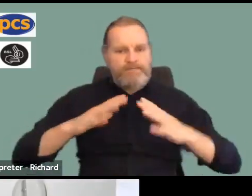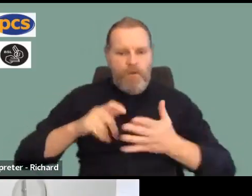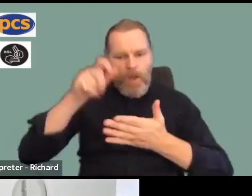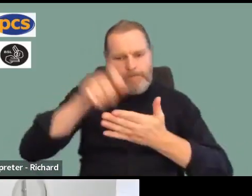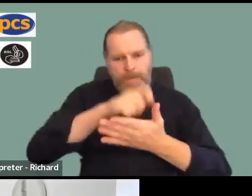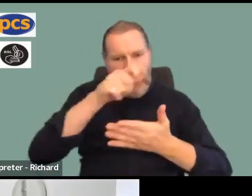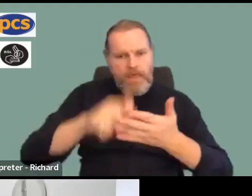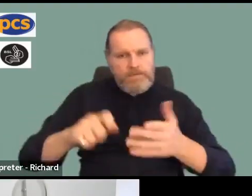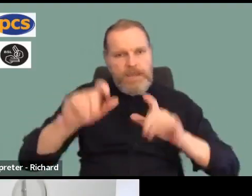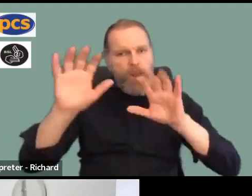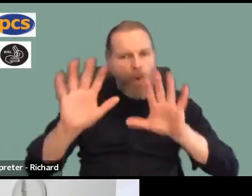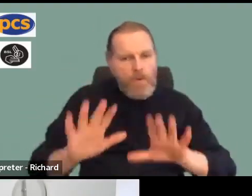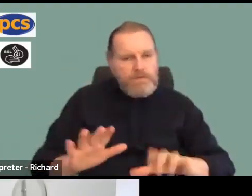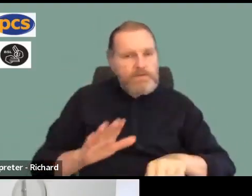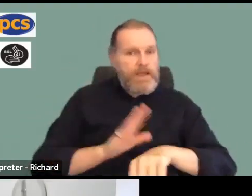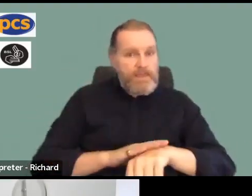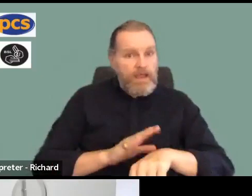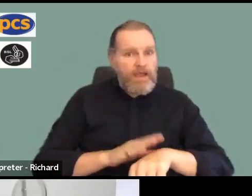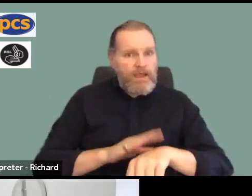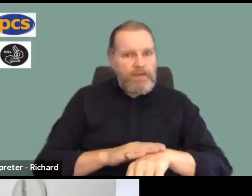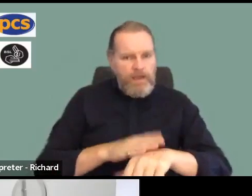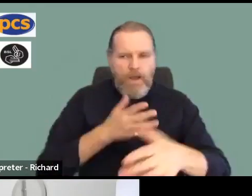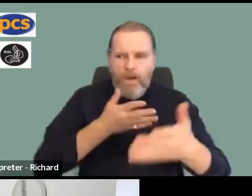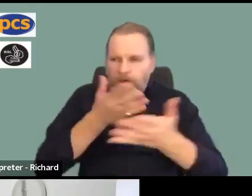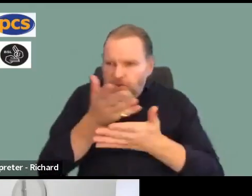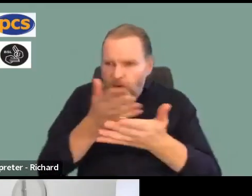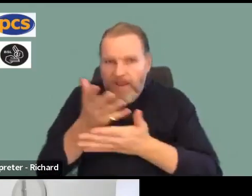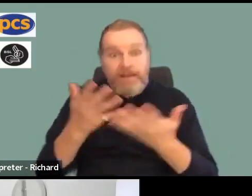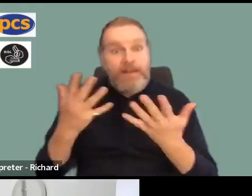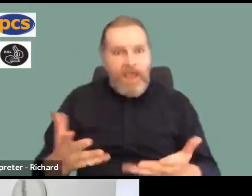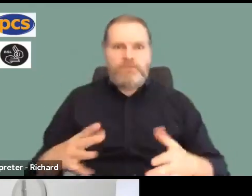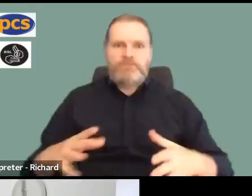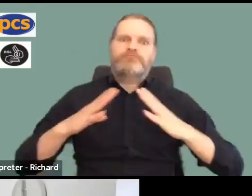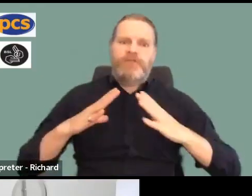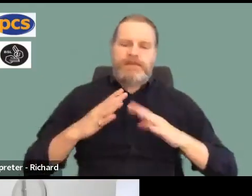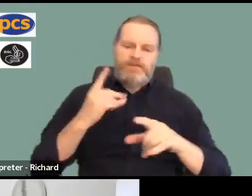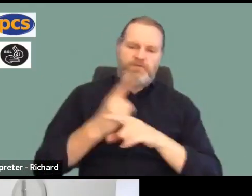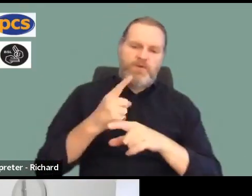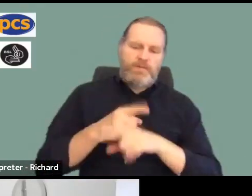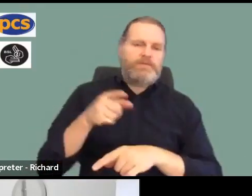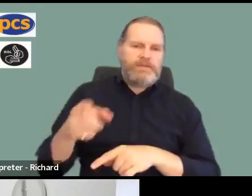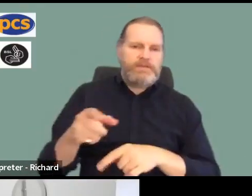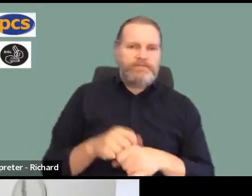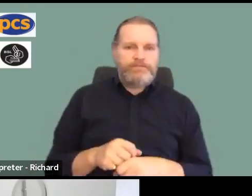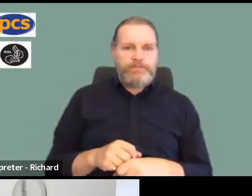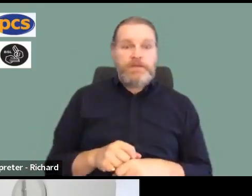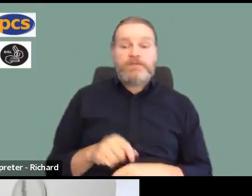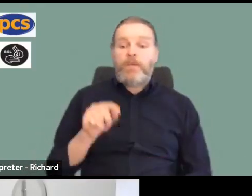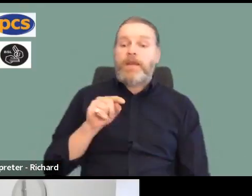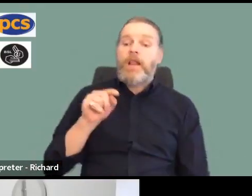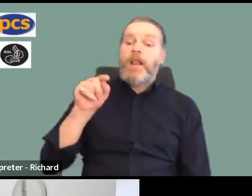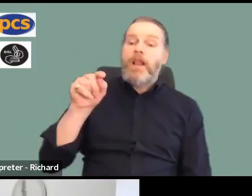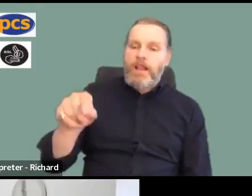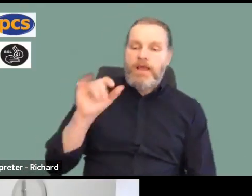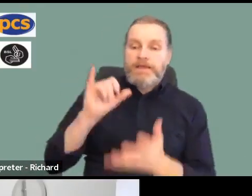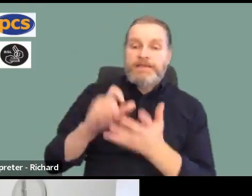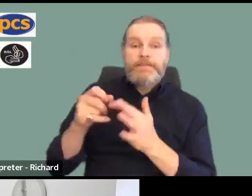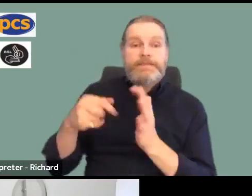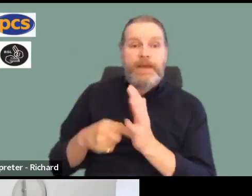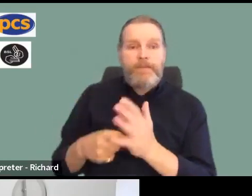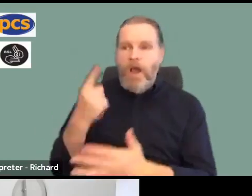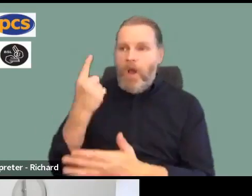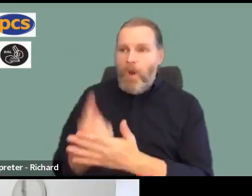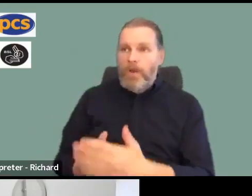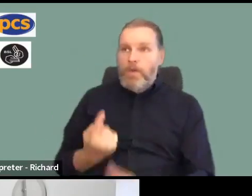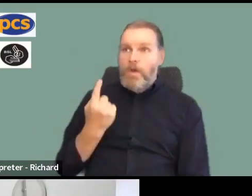or are currently consulting their representatives about ballots in the autumn. So when we get to September, it will not just be us alone, we are